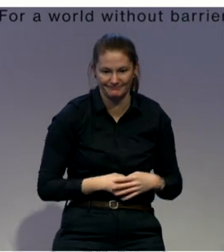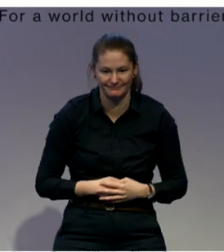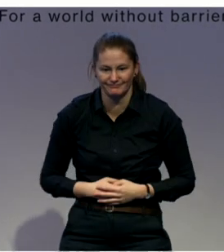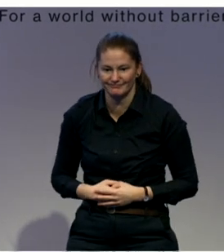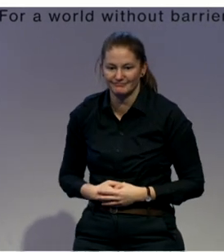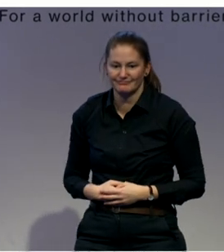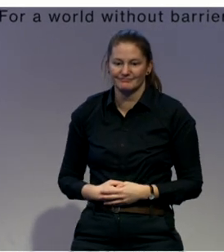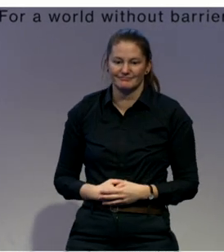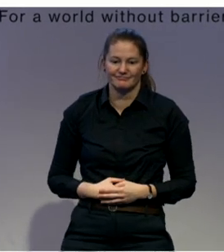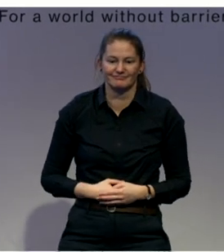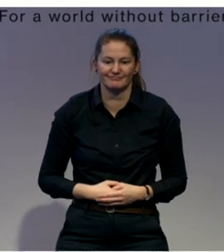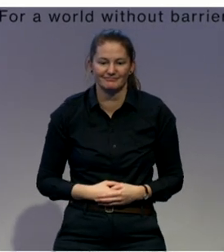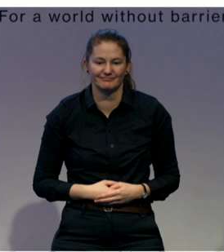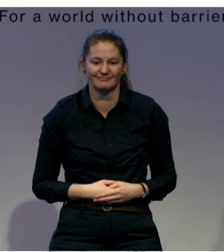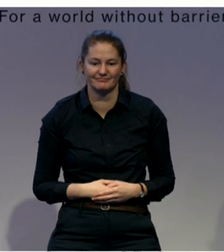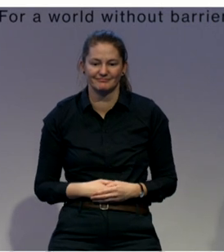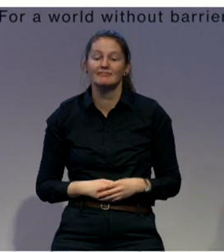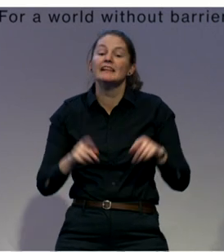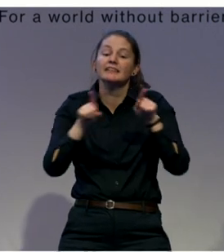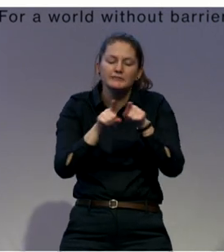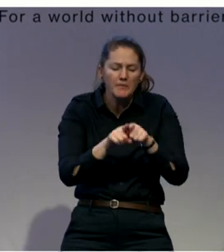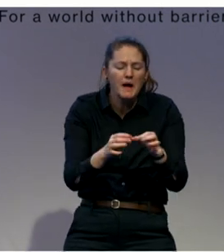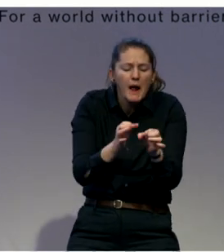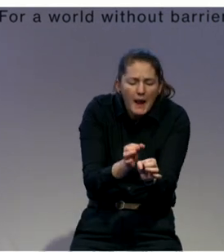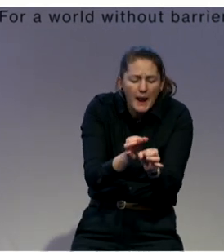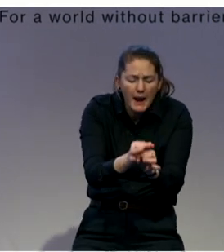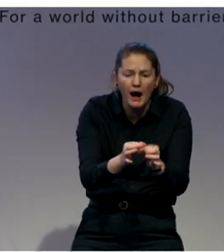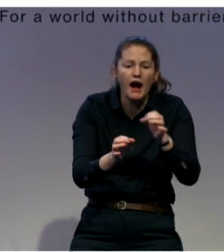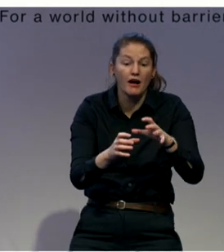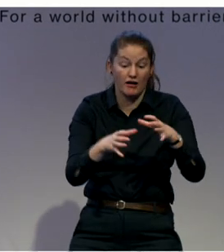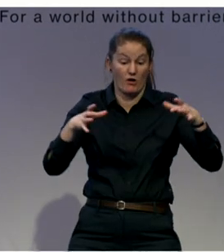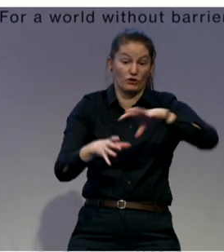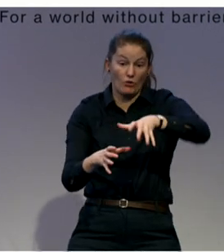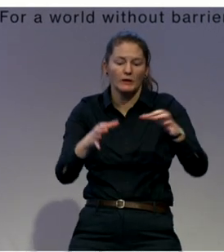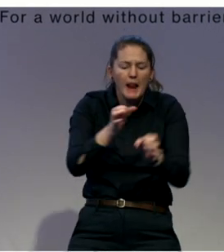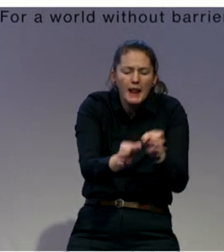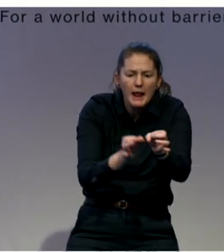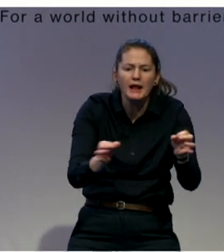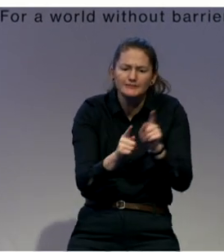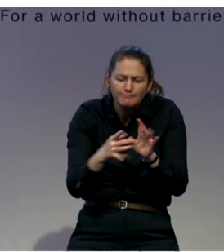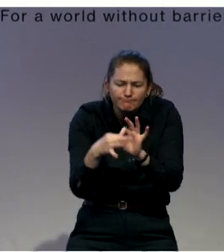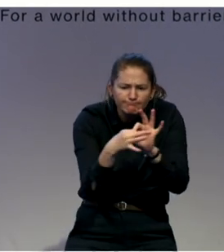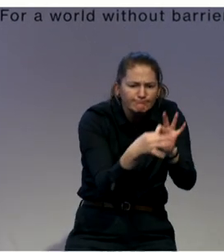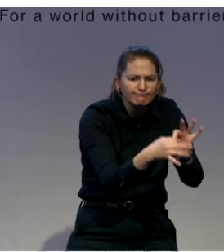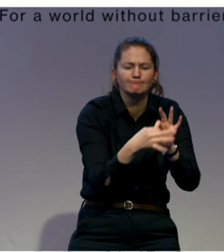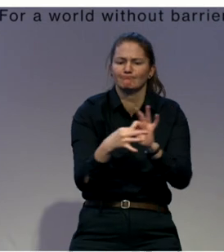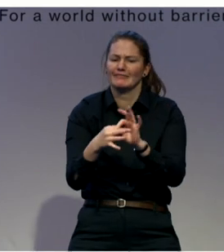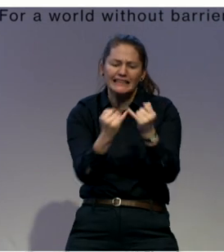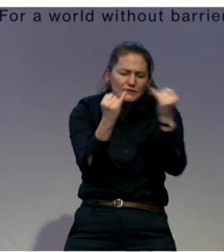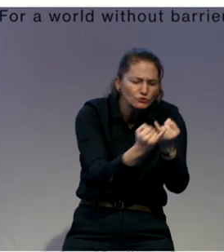services based on data from the third and fourth element of this